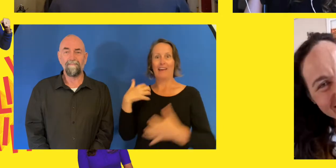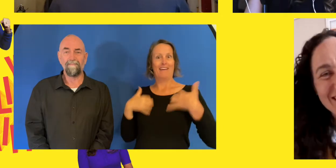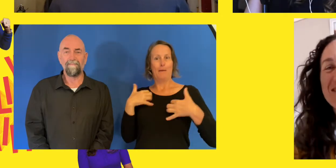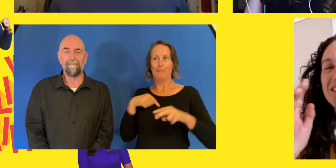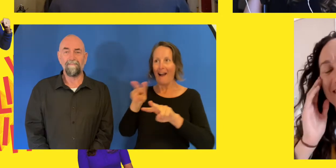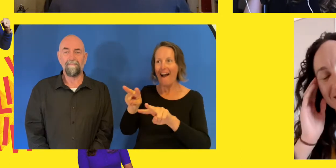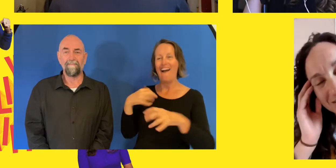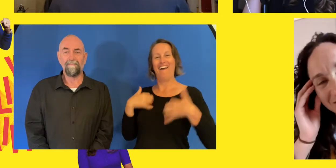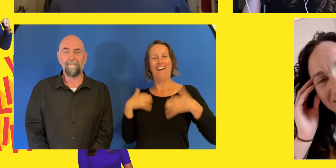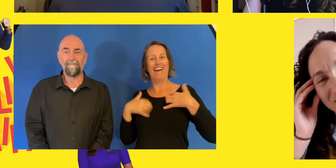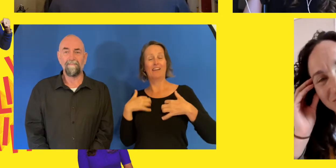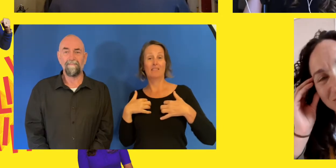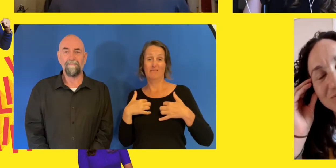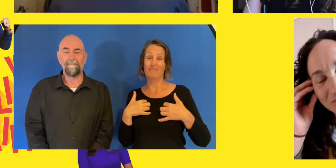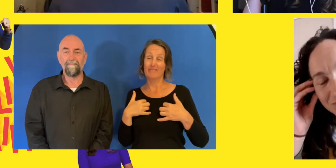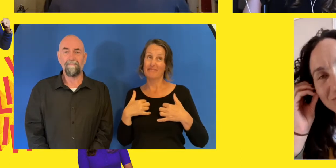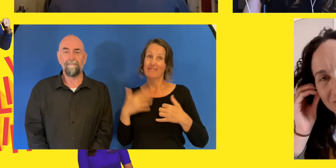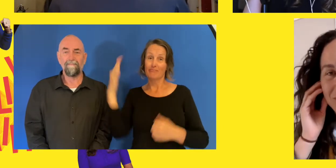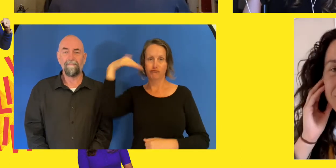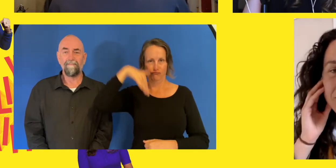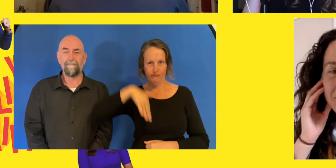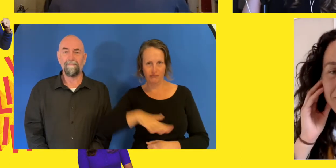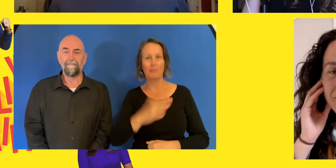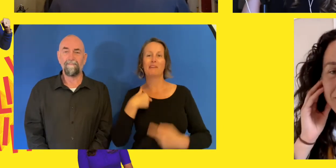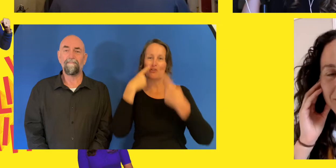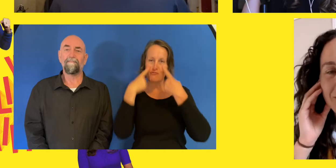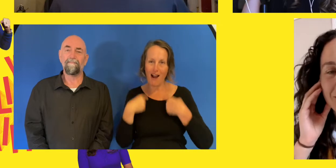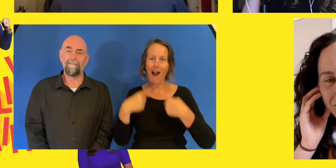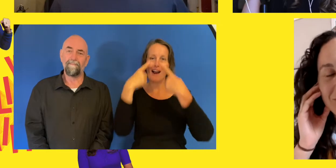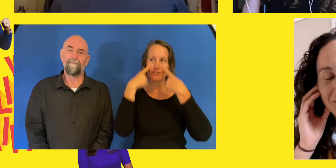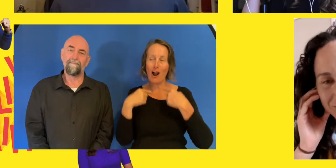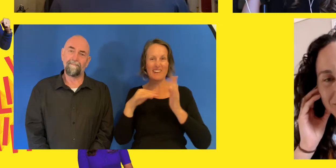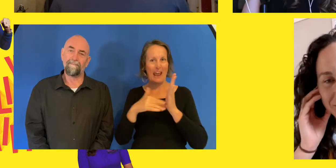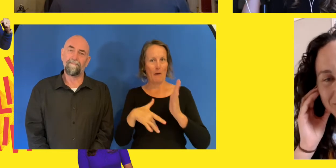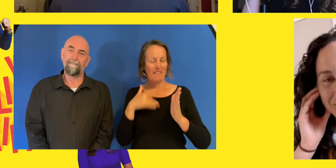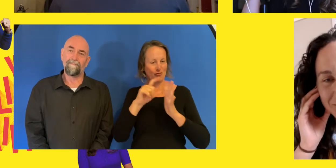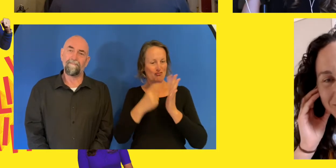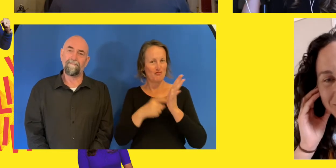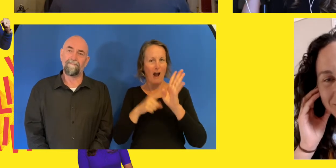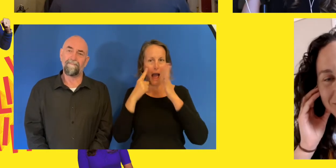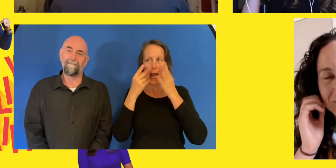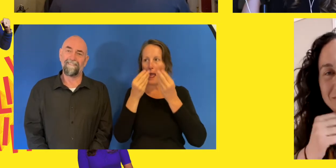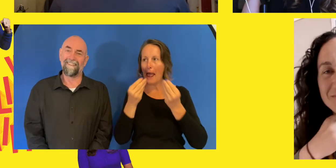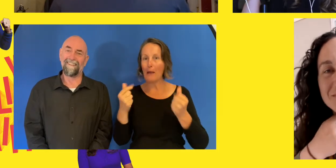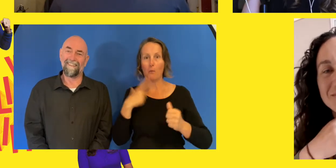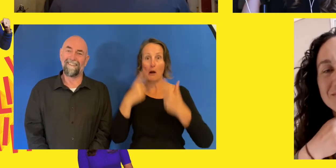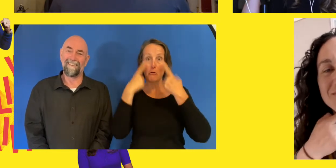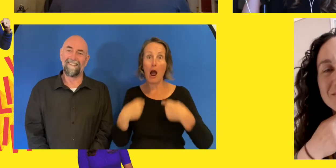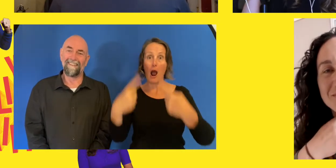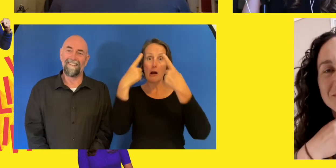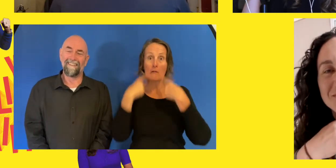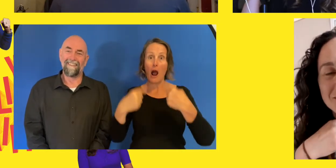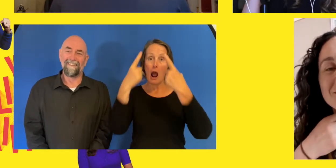And it's that last, it's that last race. It did it to me too. was saying to Mitch that on the morning of my final race, I just burst into tears